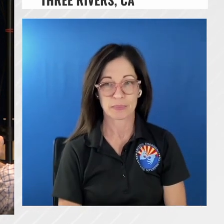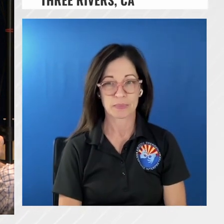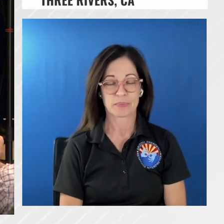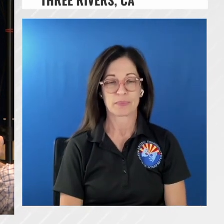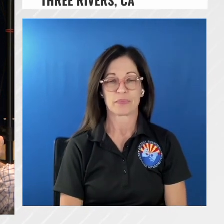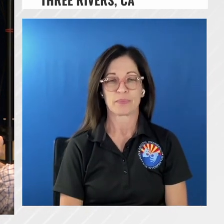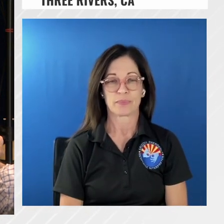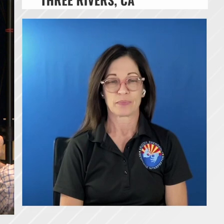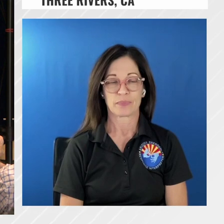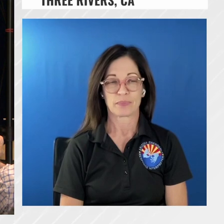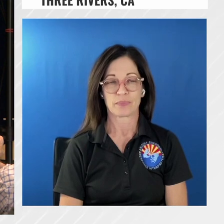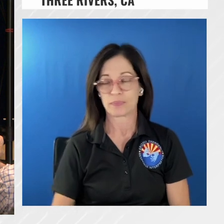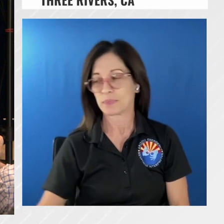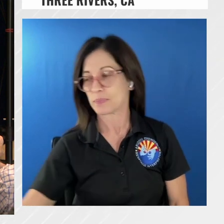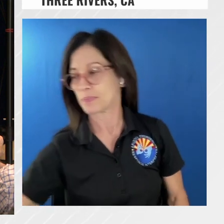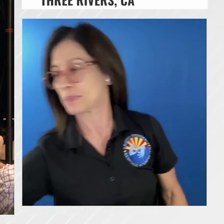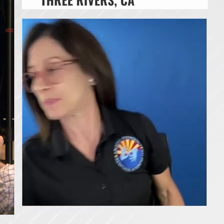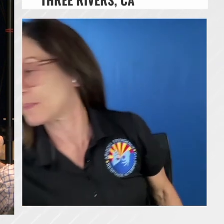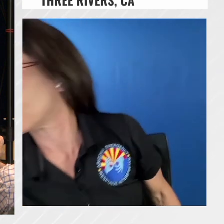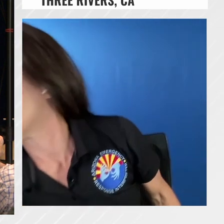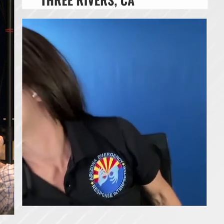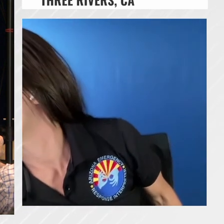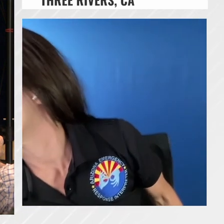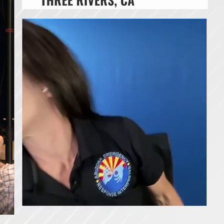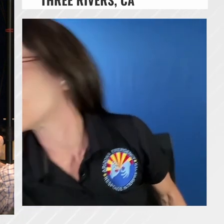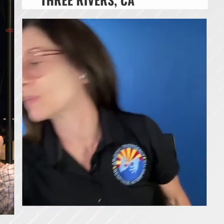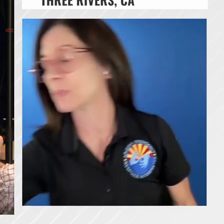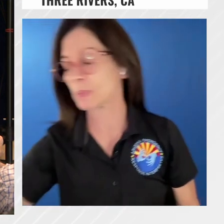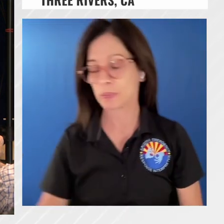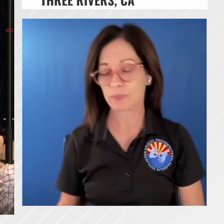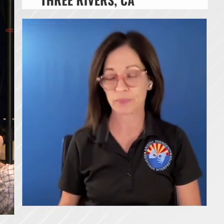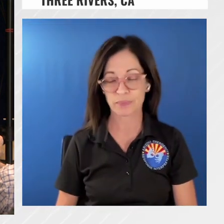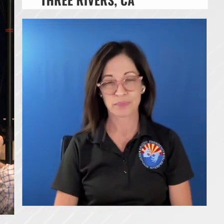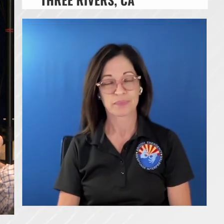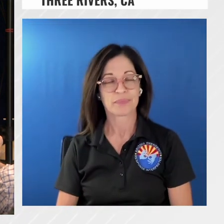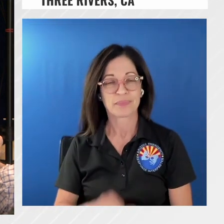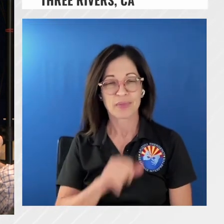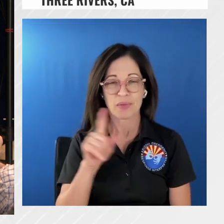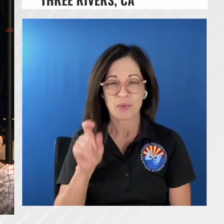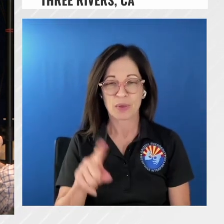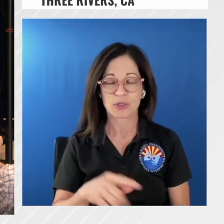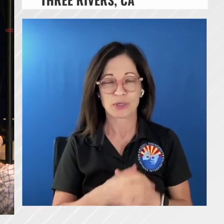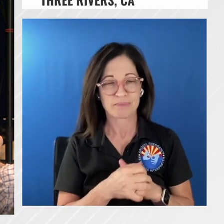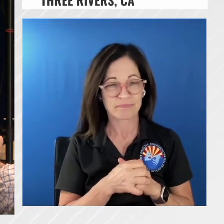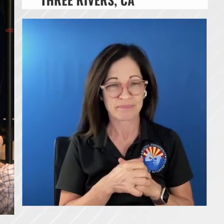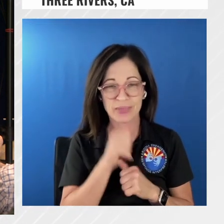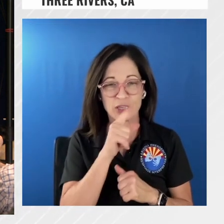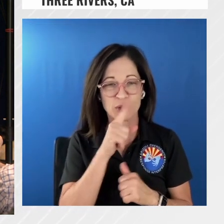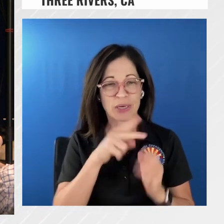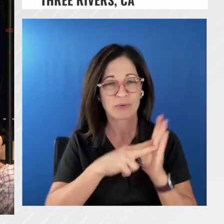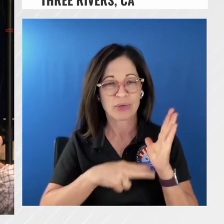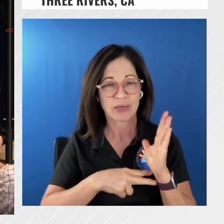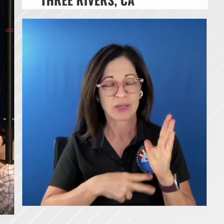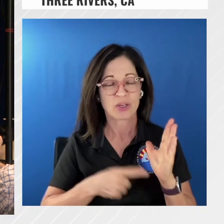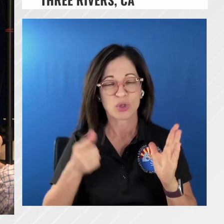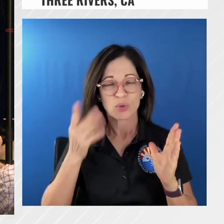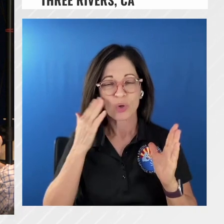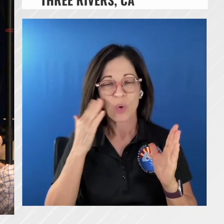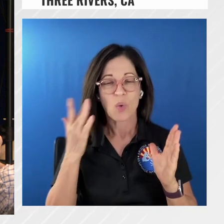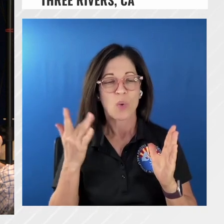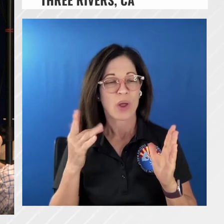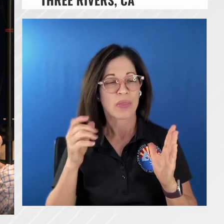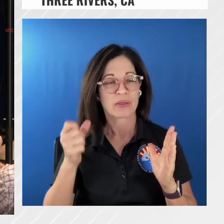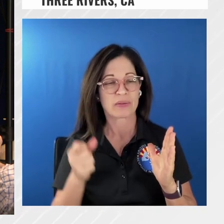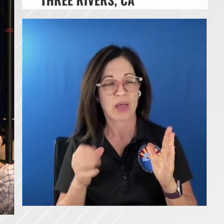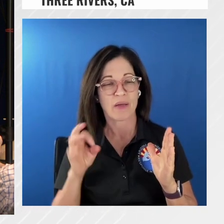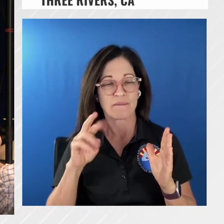do you know why the south fork is i can't read that part so low are you using firefighting